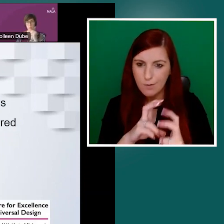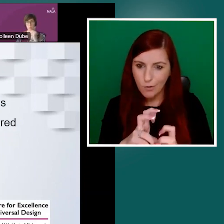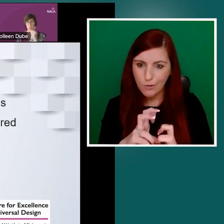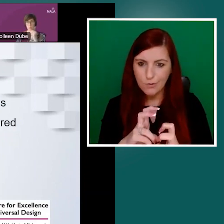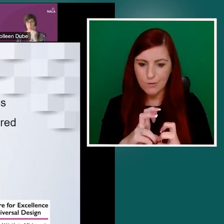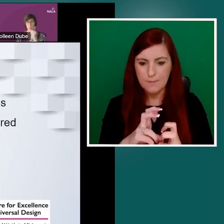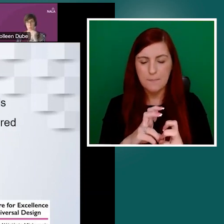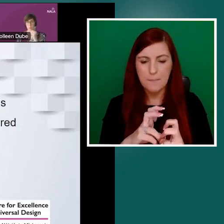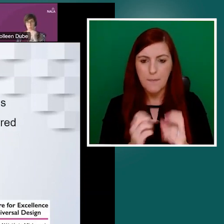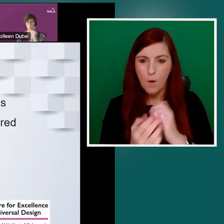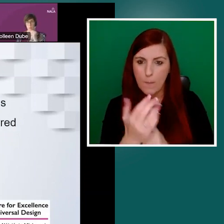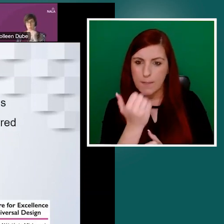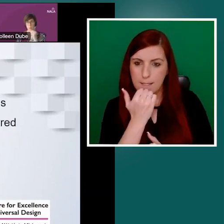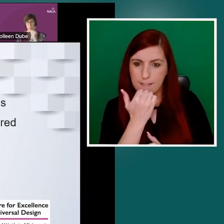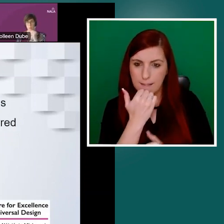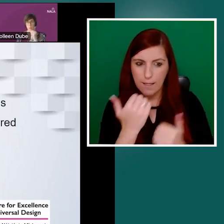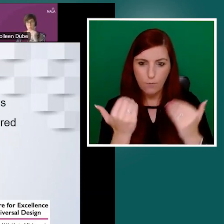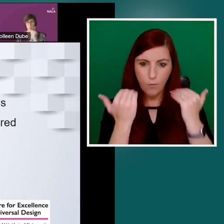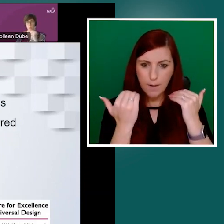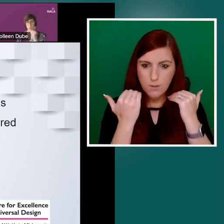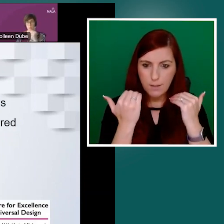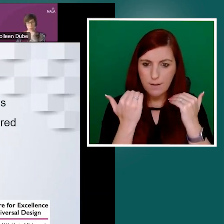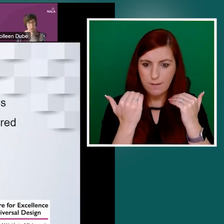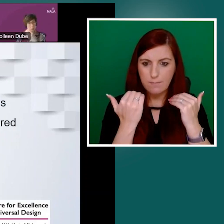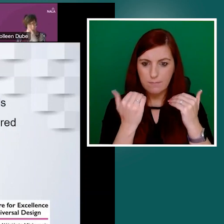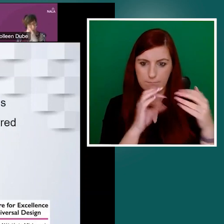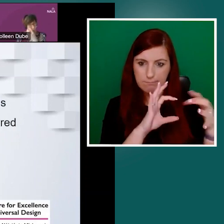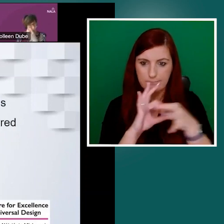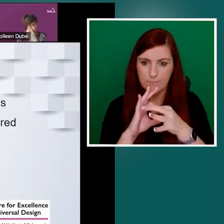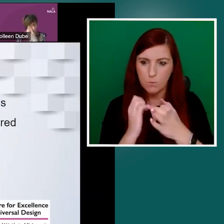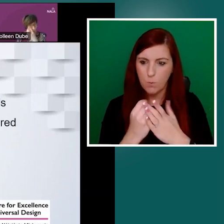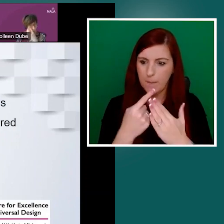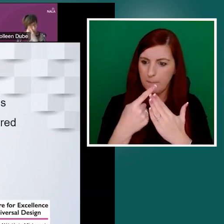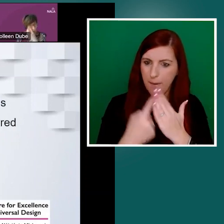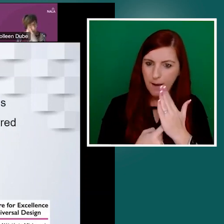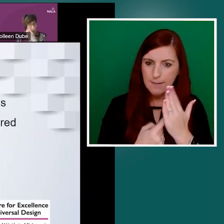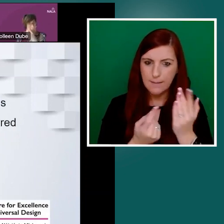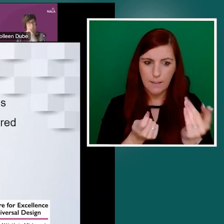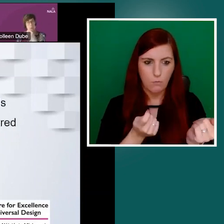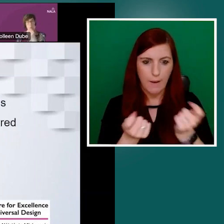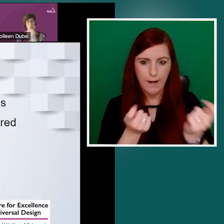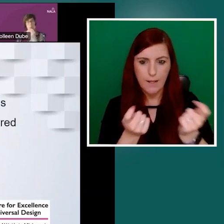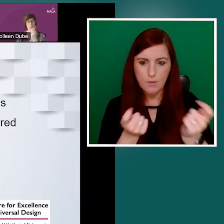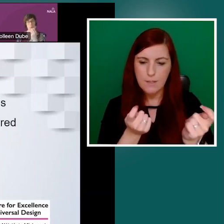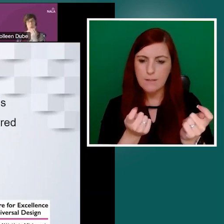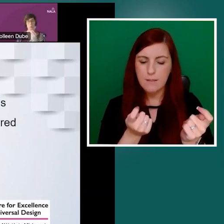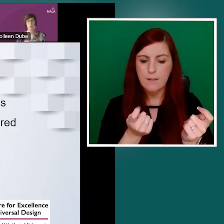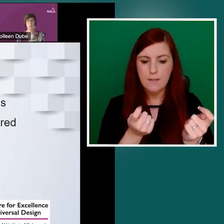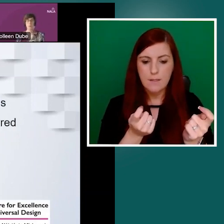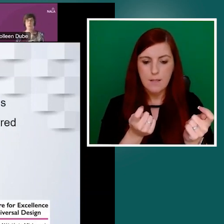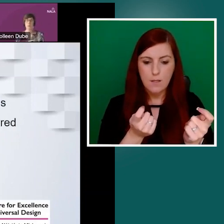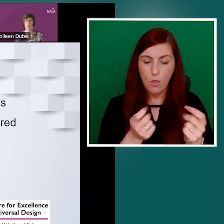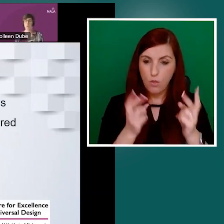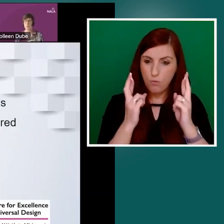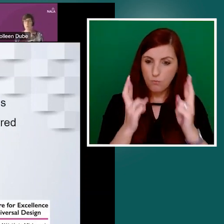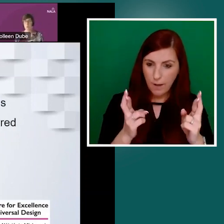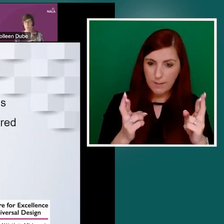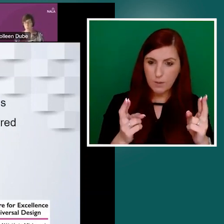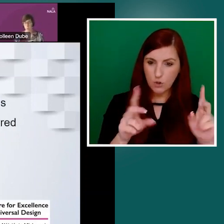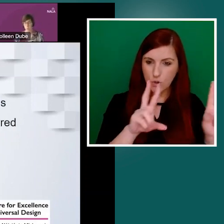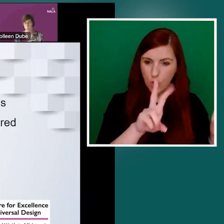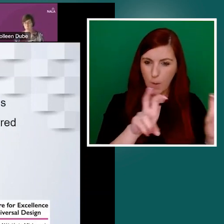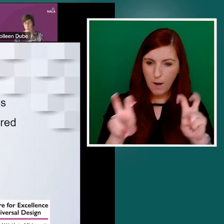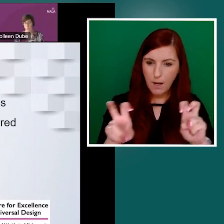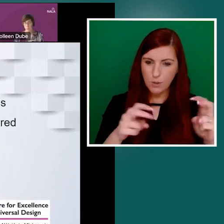regulations. appropriate terminology and were involved with international European and national standards development